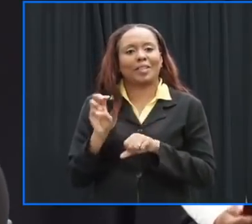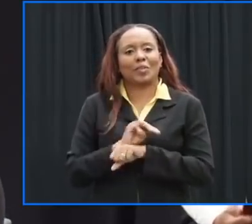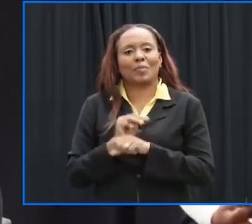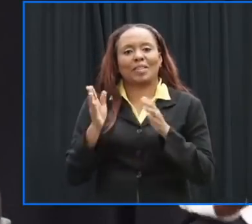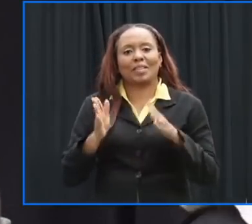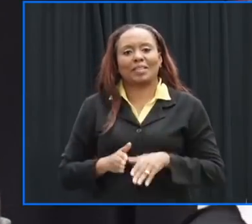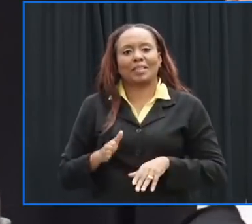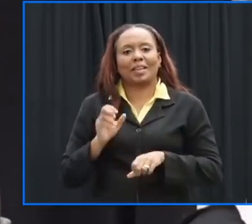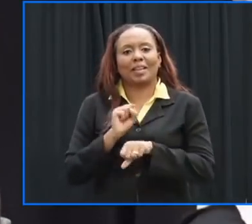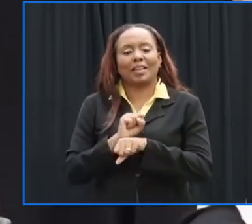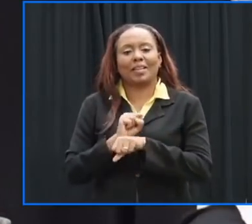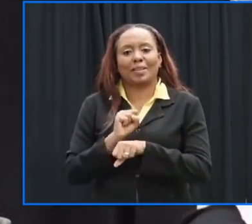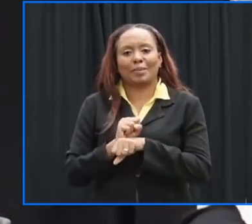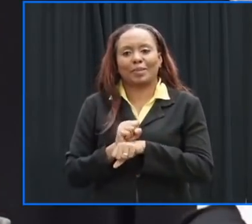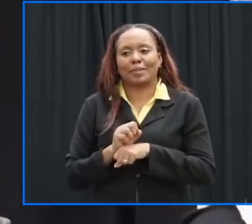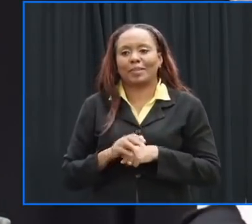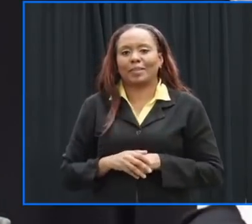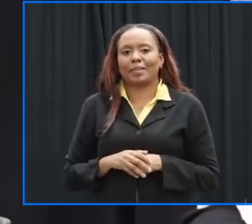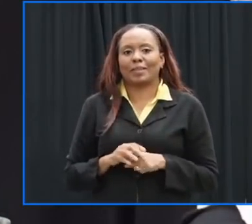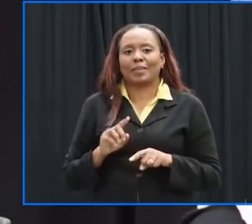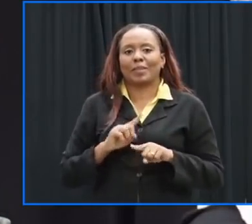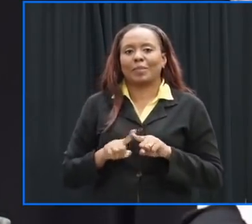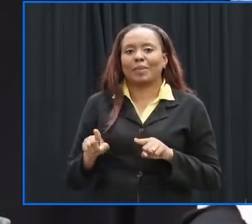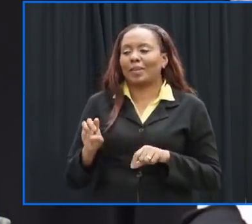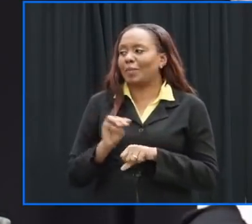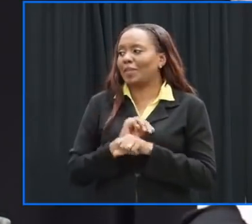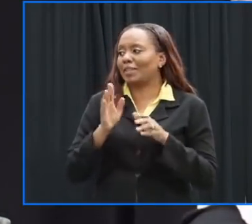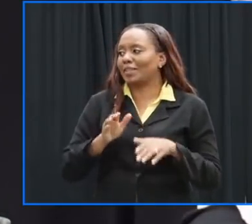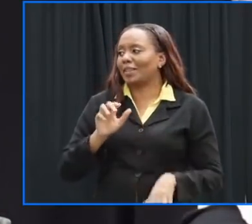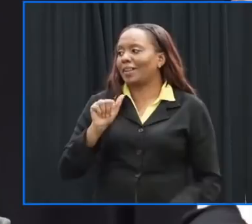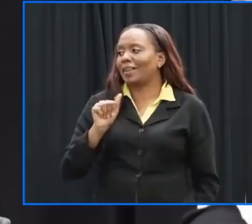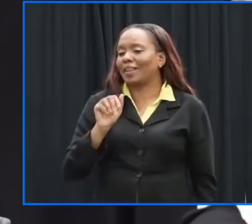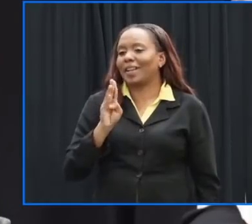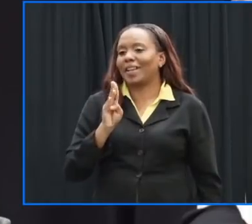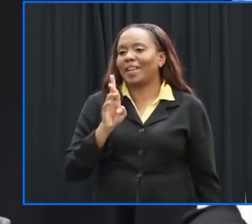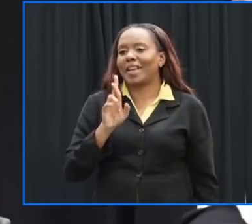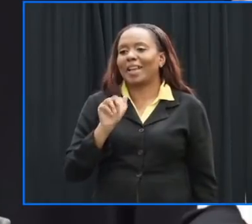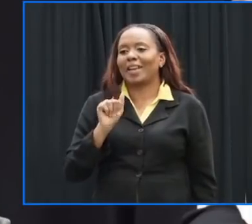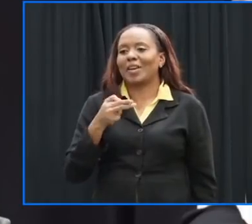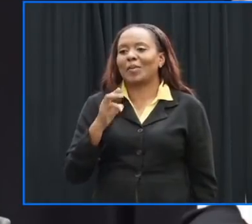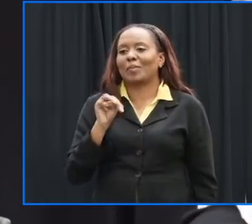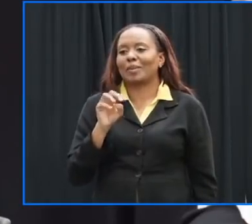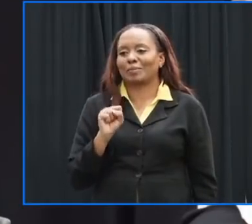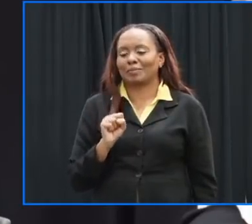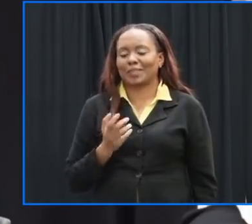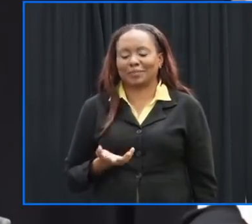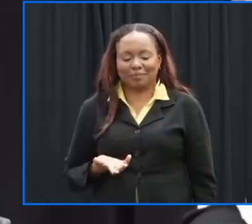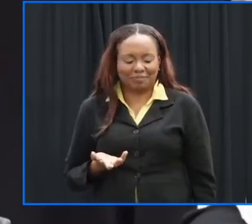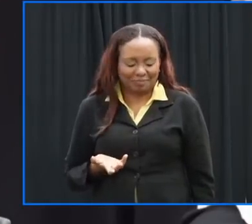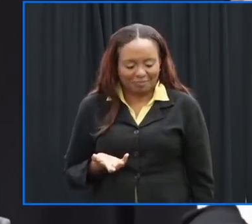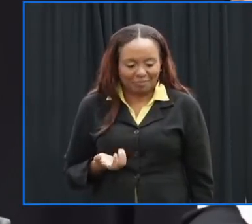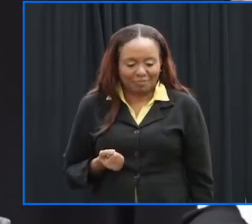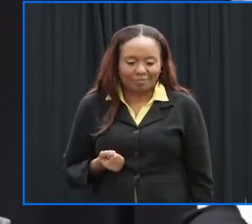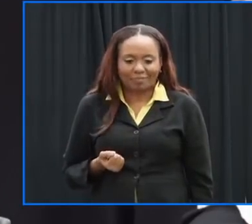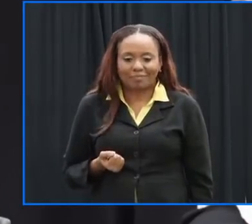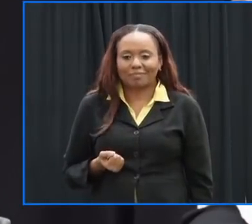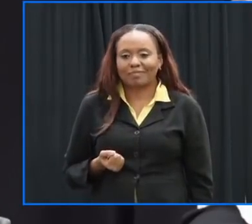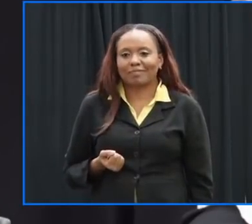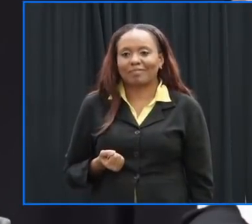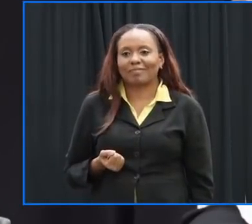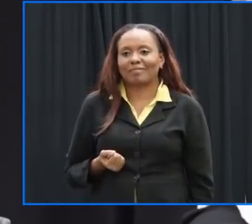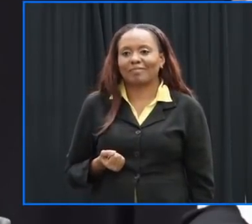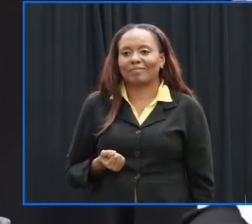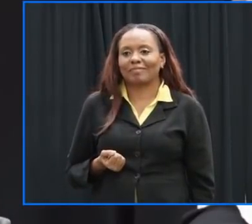the seven-day adventist church but minister abrams i believe that you have a certain affinity and